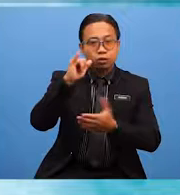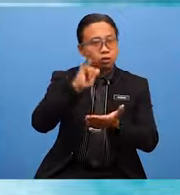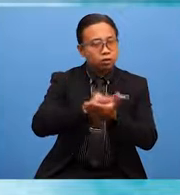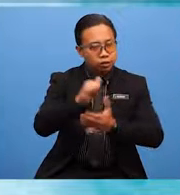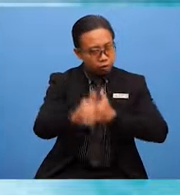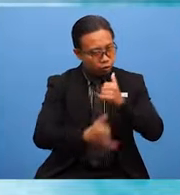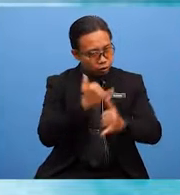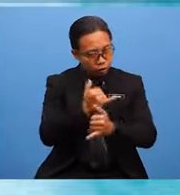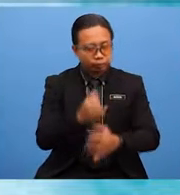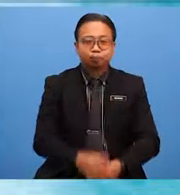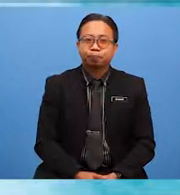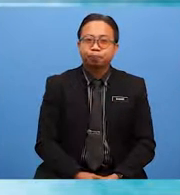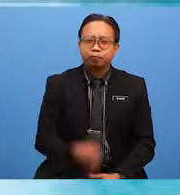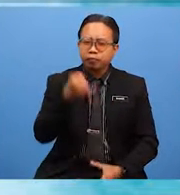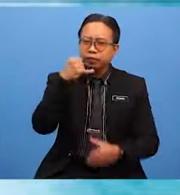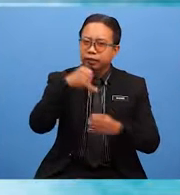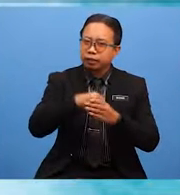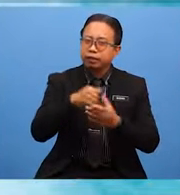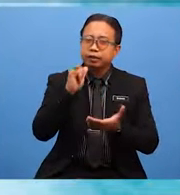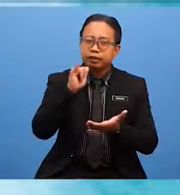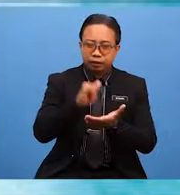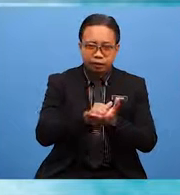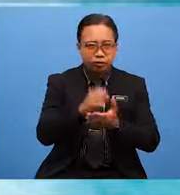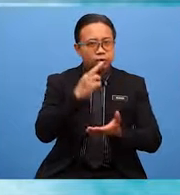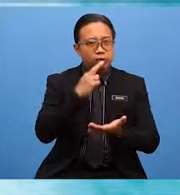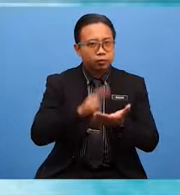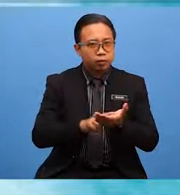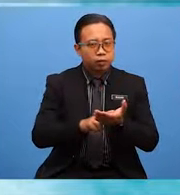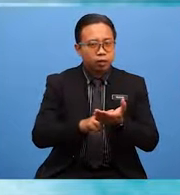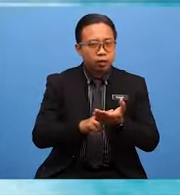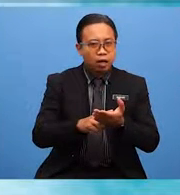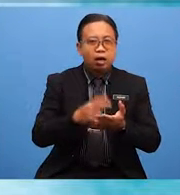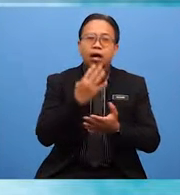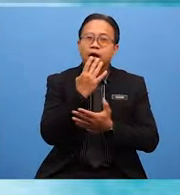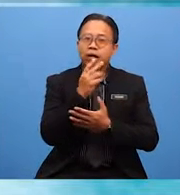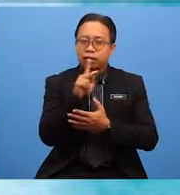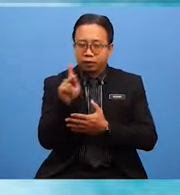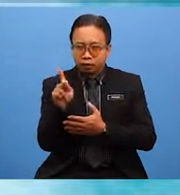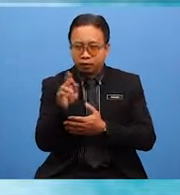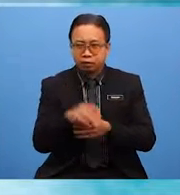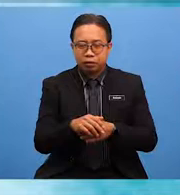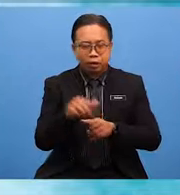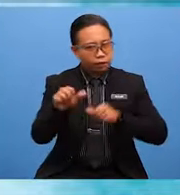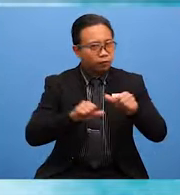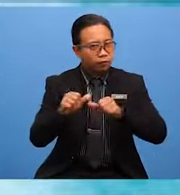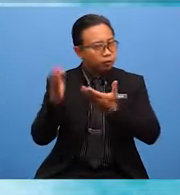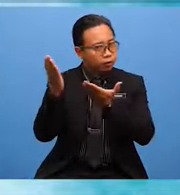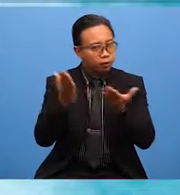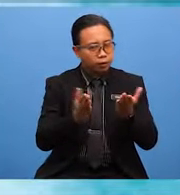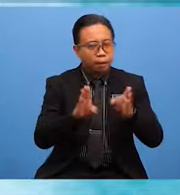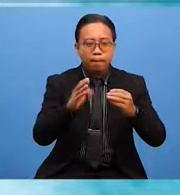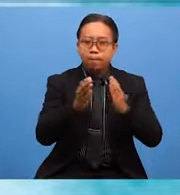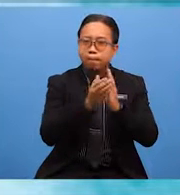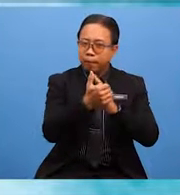In this report, I have decided to highlight the most interesting activity carried out by the